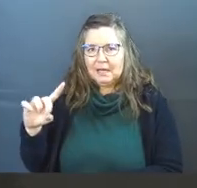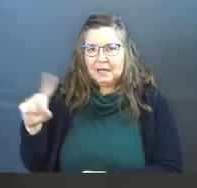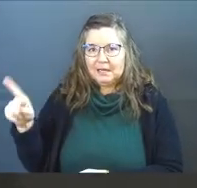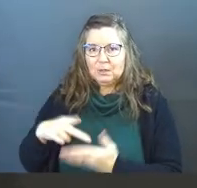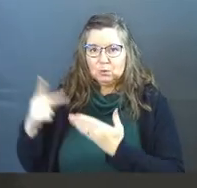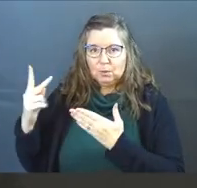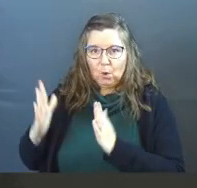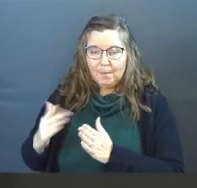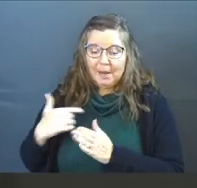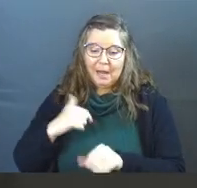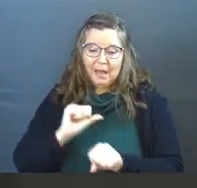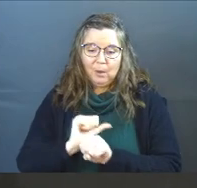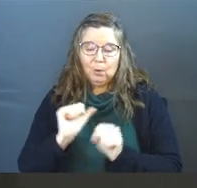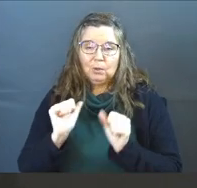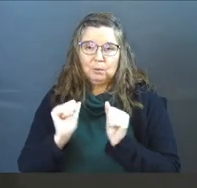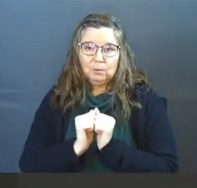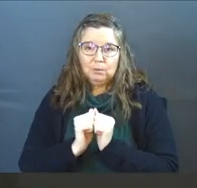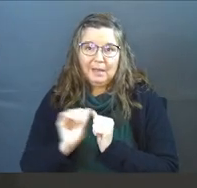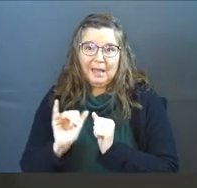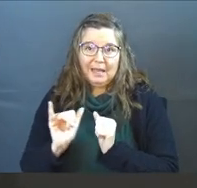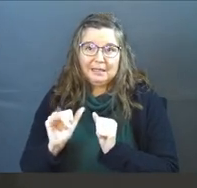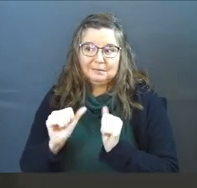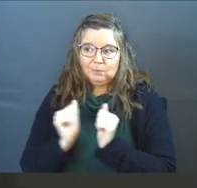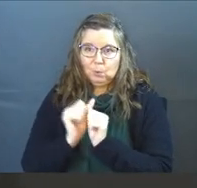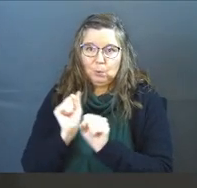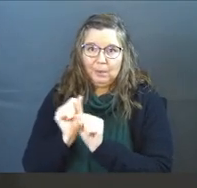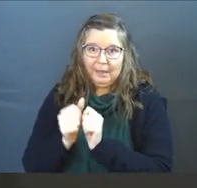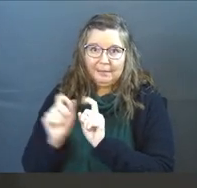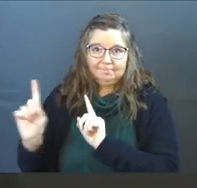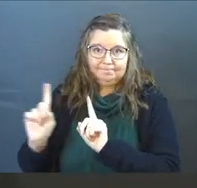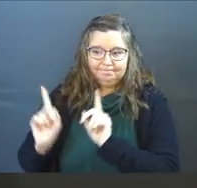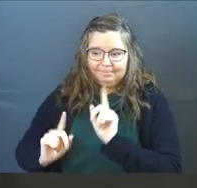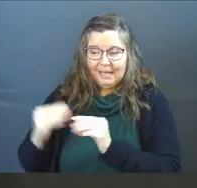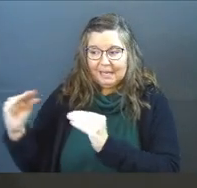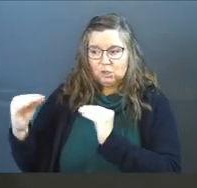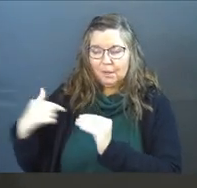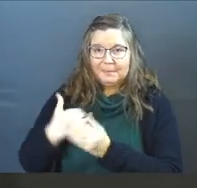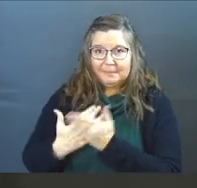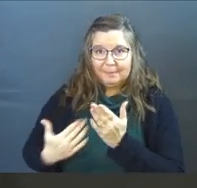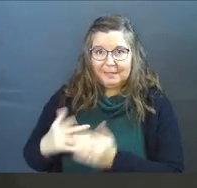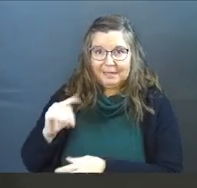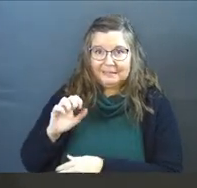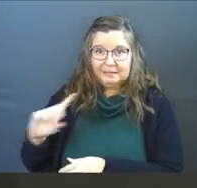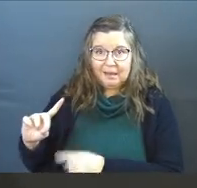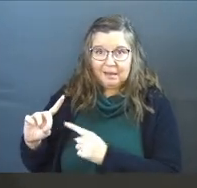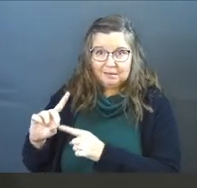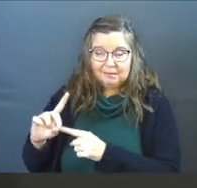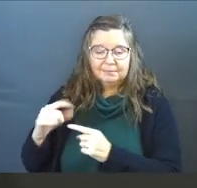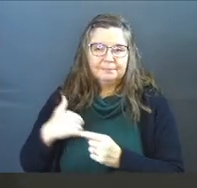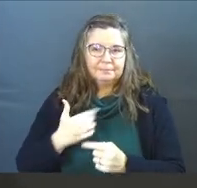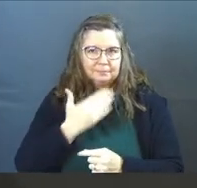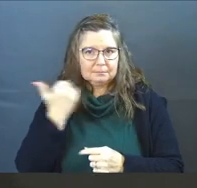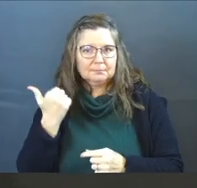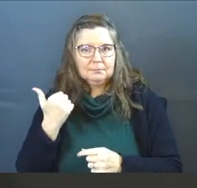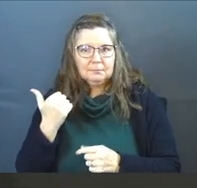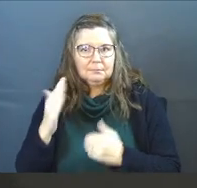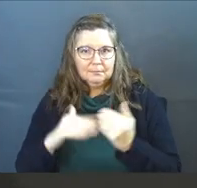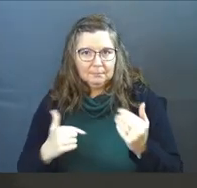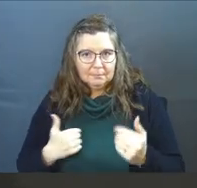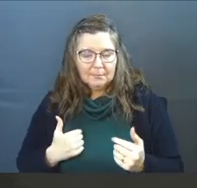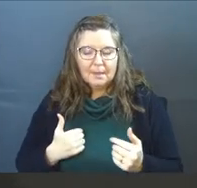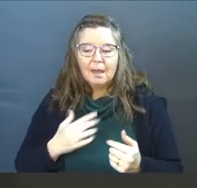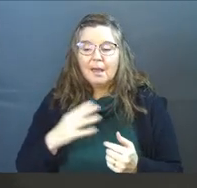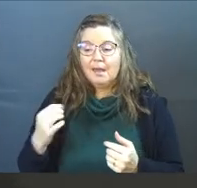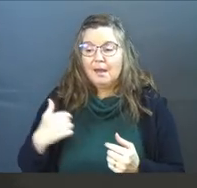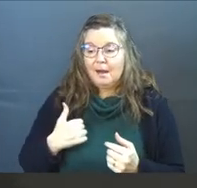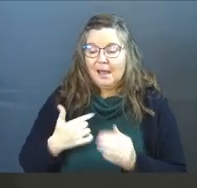a programmer. And I worked as a fellow employee with him, and he taught me some things, Todd did. And he was better at programming than I